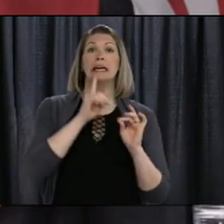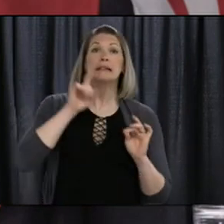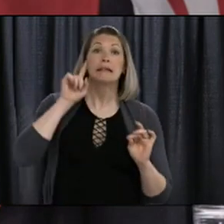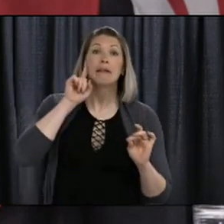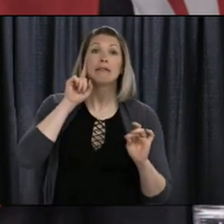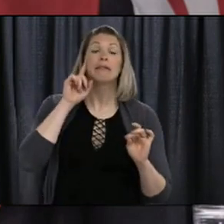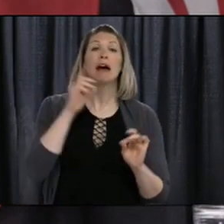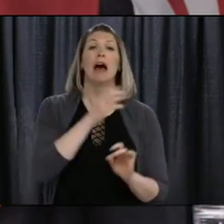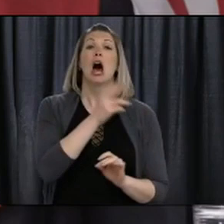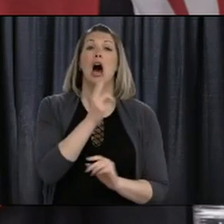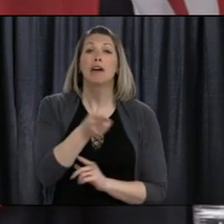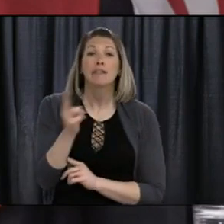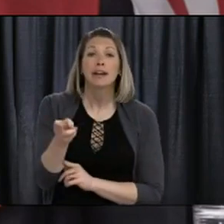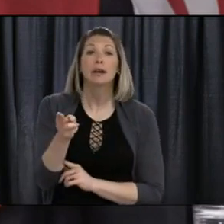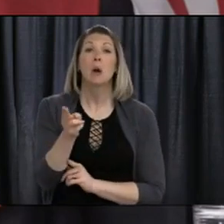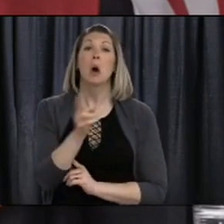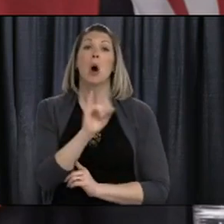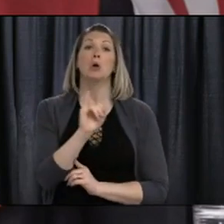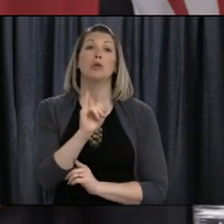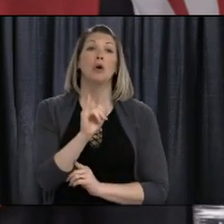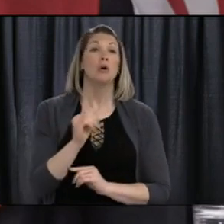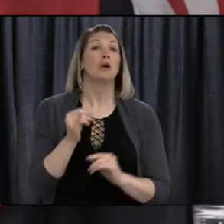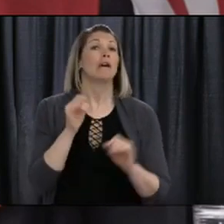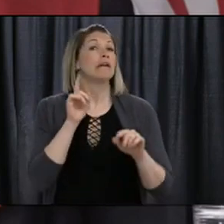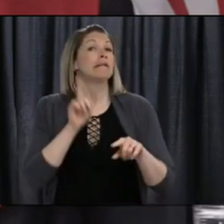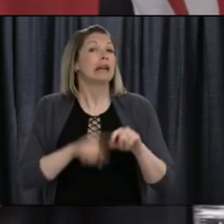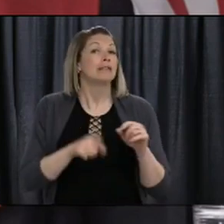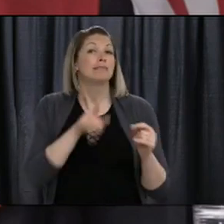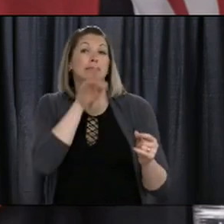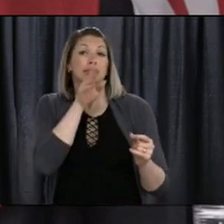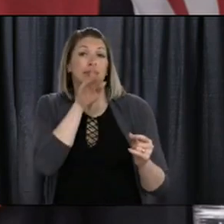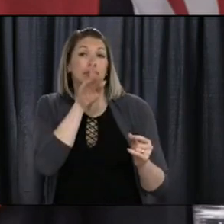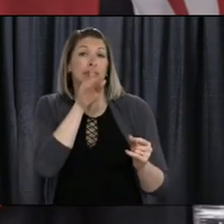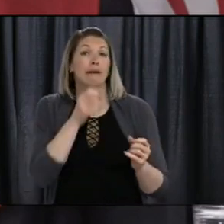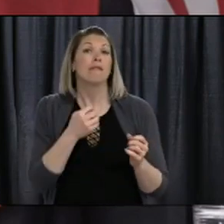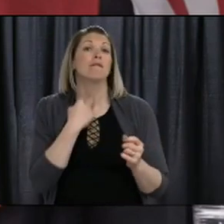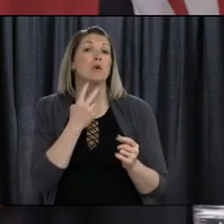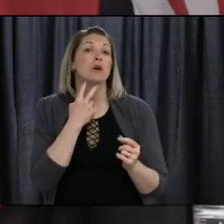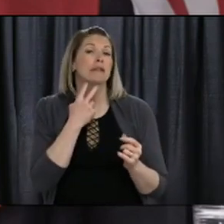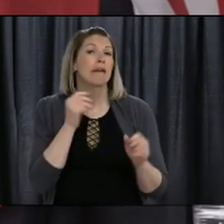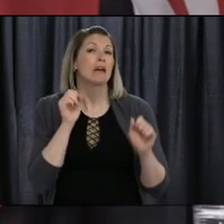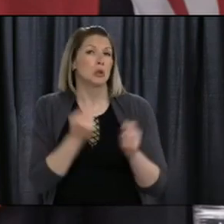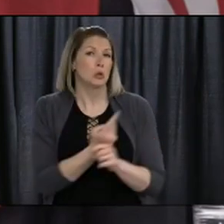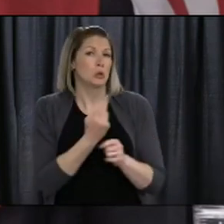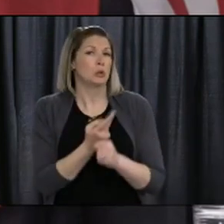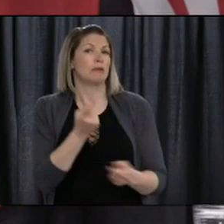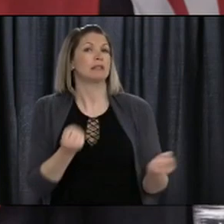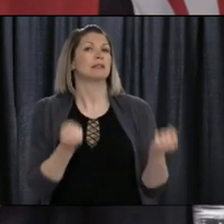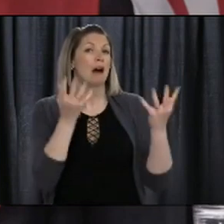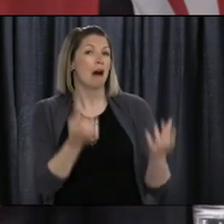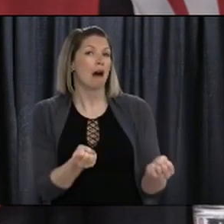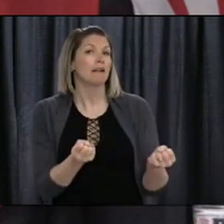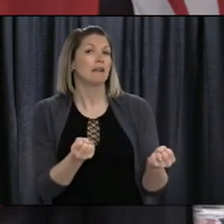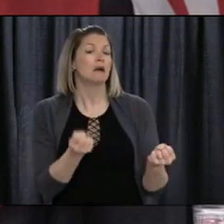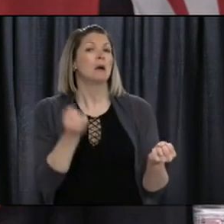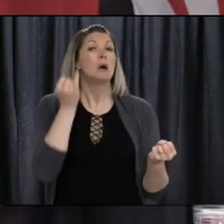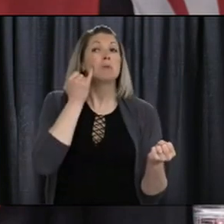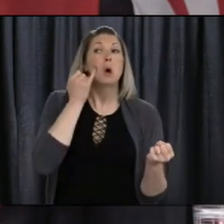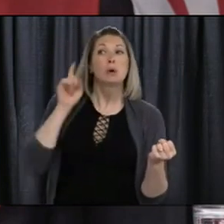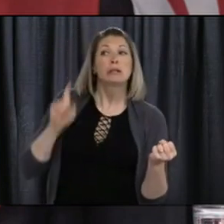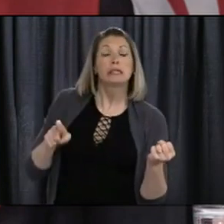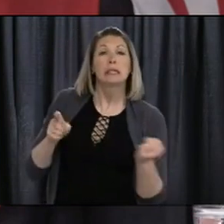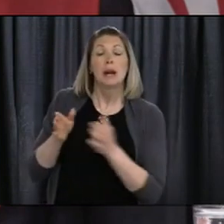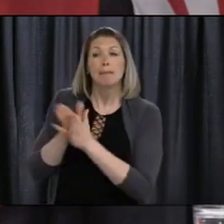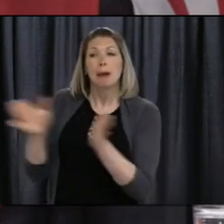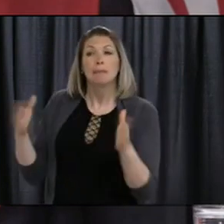verbally. If you're looking to complete the COVID-19 assessment and public health referrals, there are some